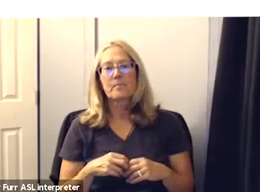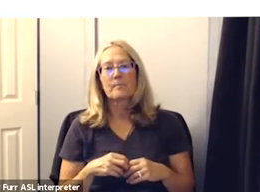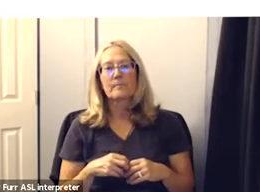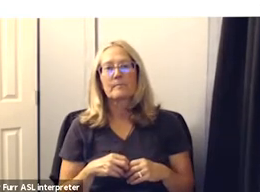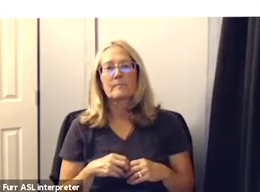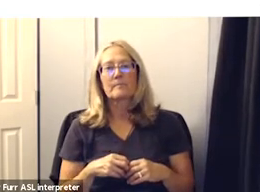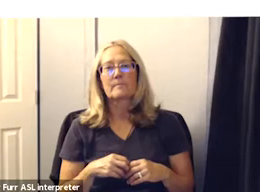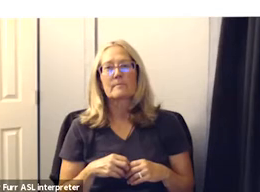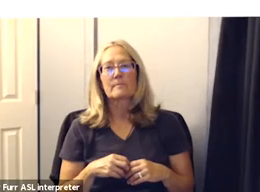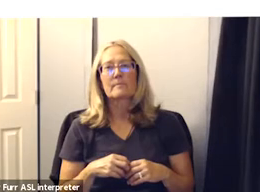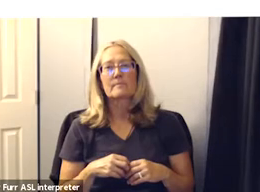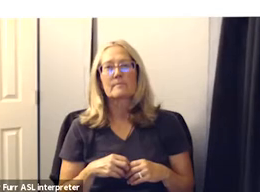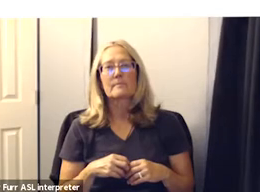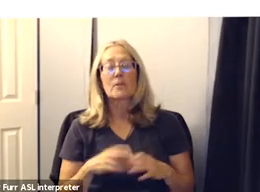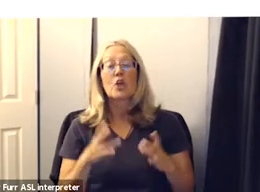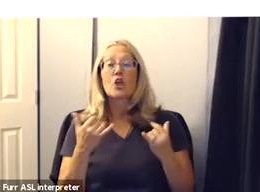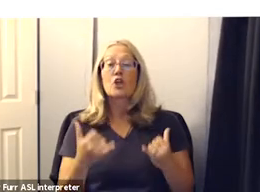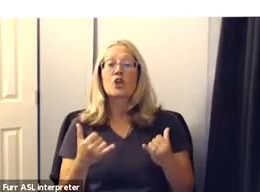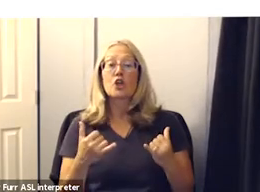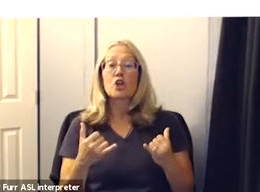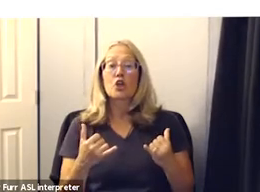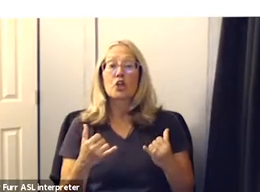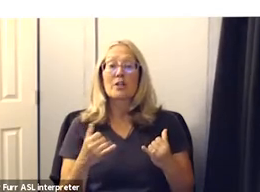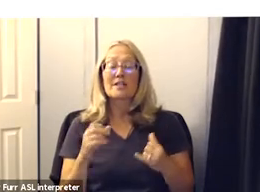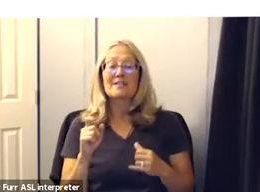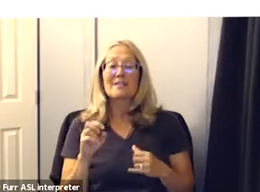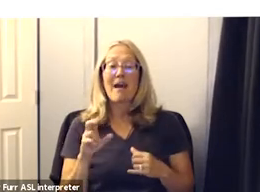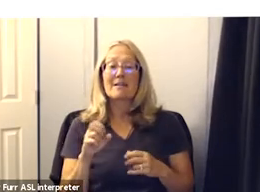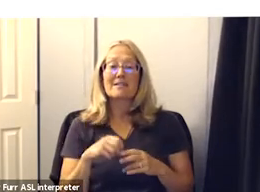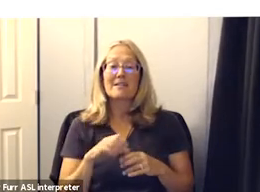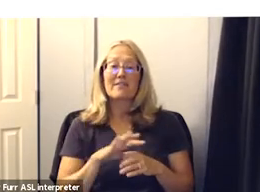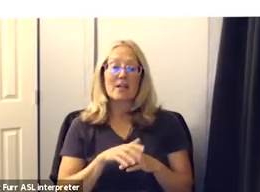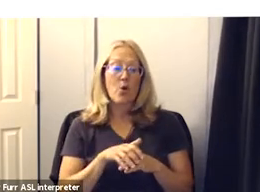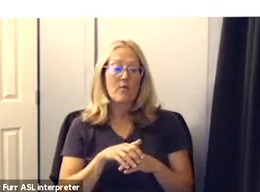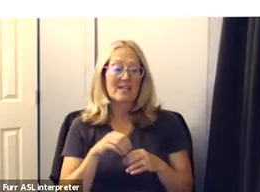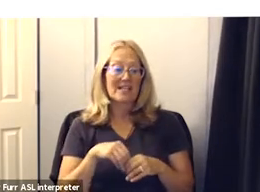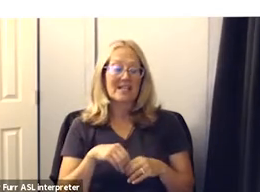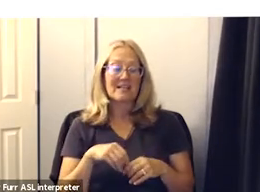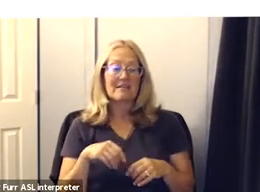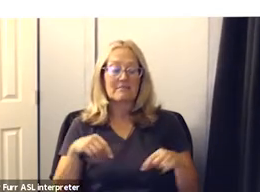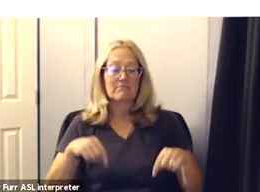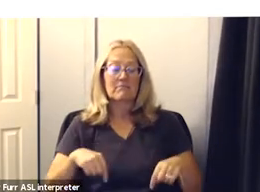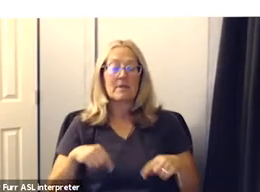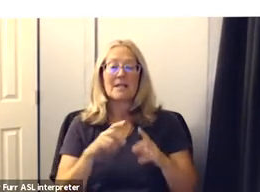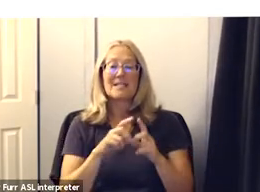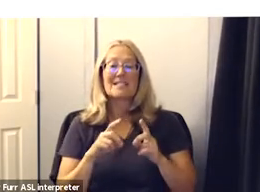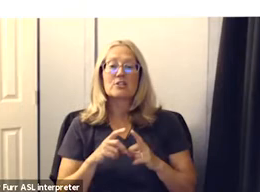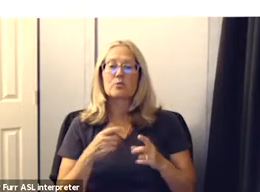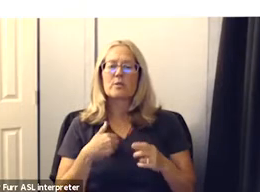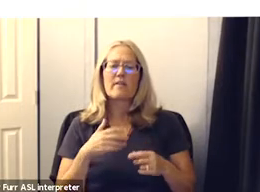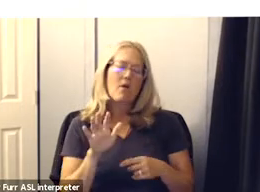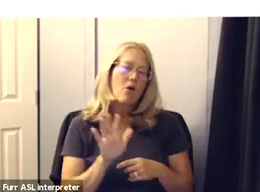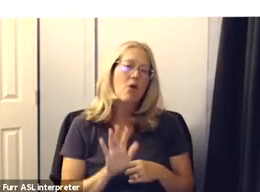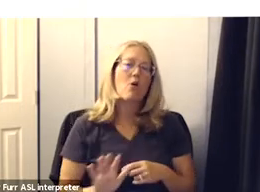uh current status of covet in our district we had um approximately